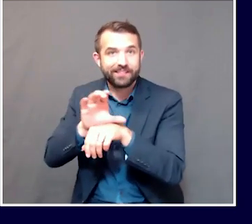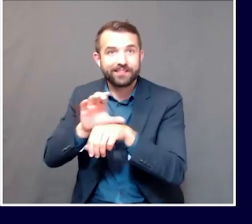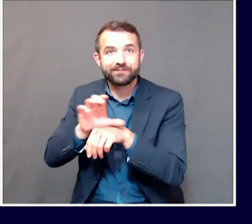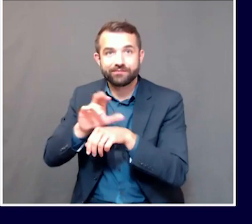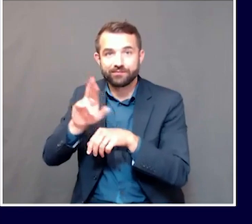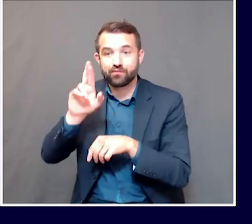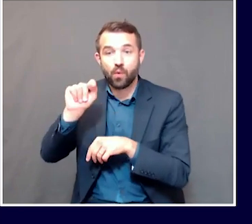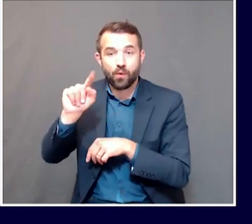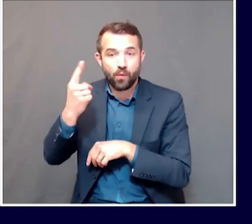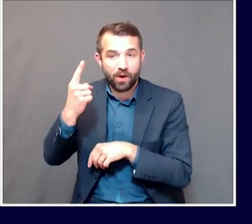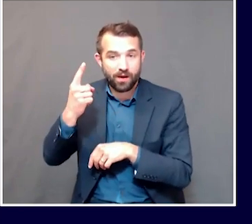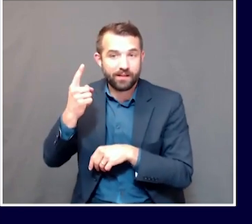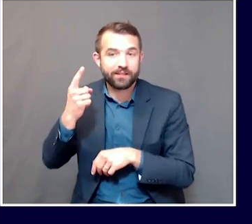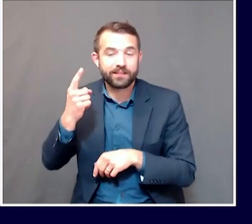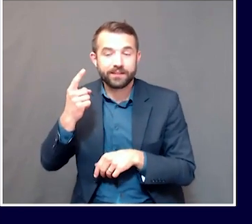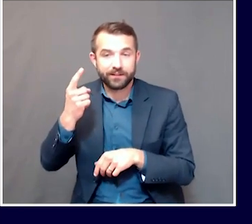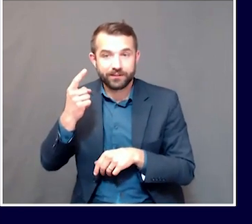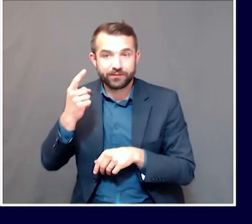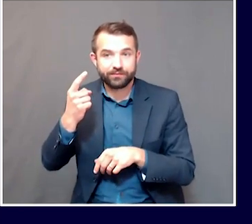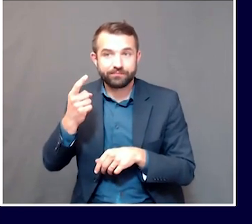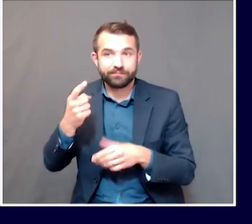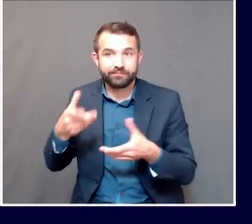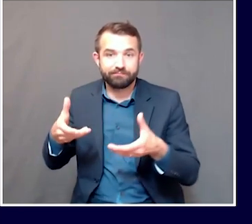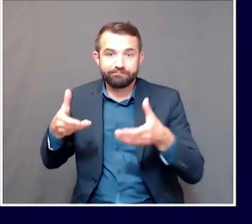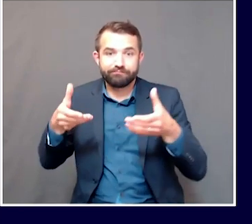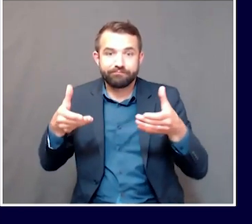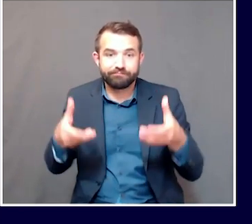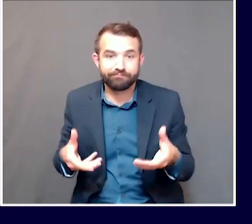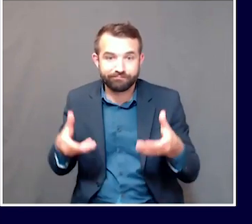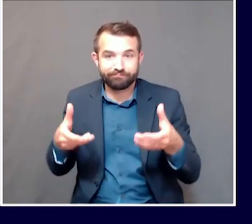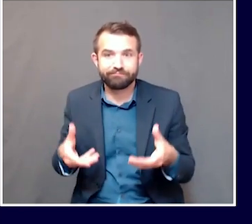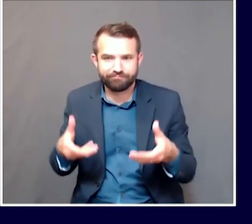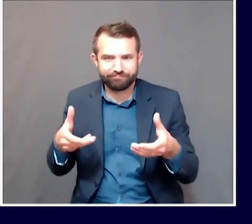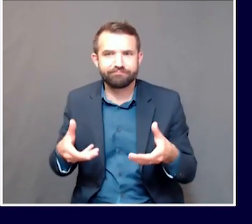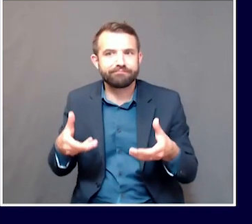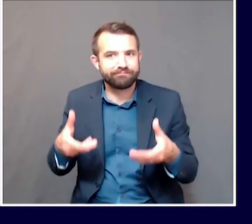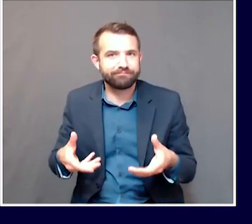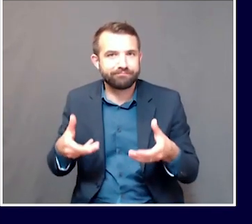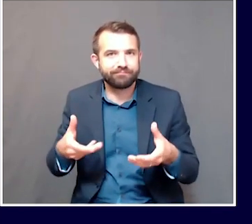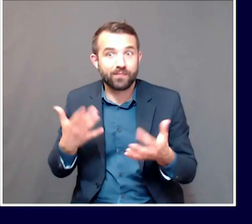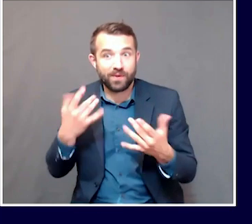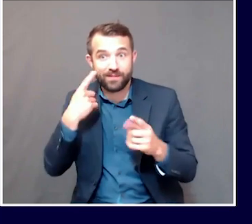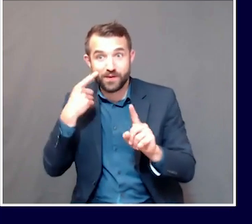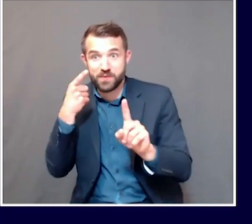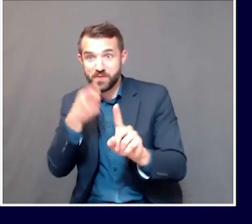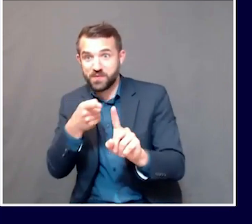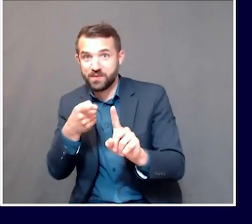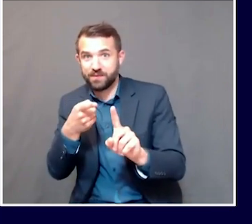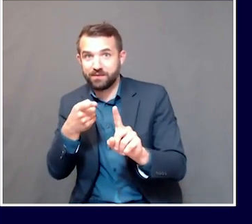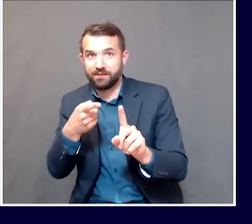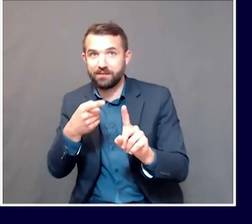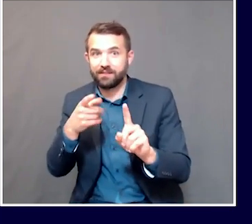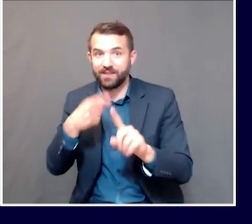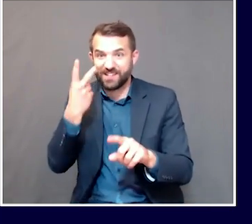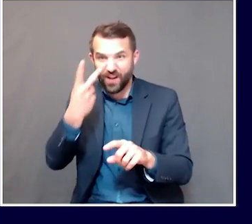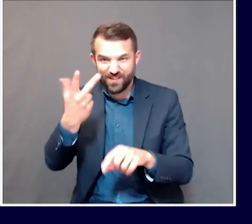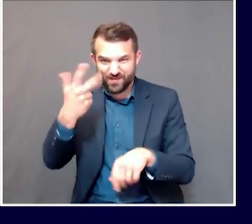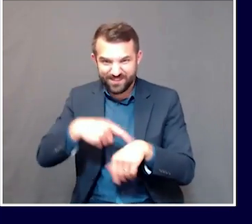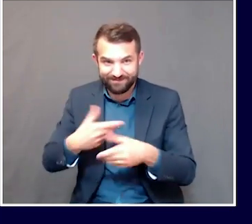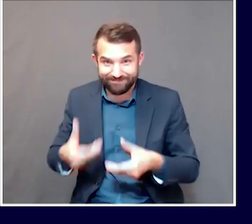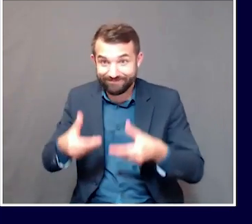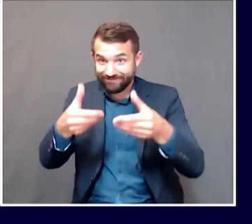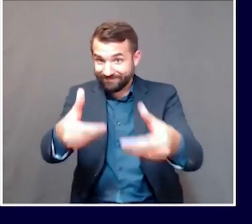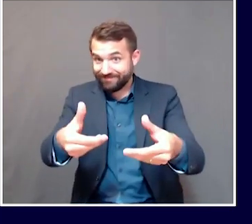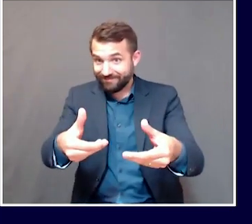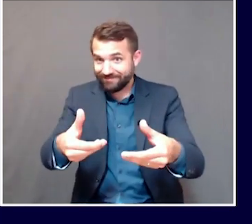heavy too. It's a couple of pounds of chocolate. I assume it's chocolate. This is waiting for you, Dr. Shah, when next we meet. Well, thank you, Governor. Please rest assured